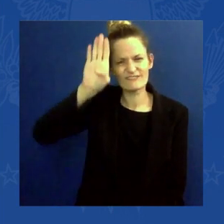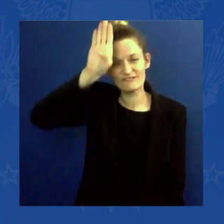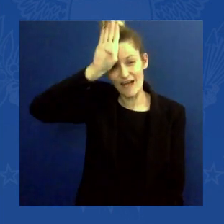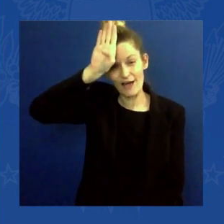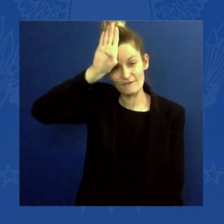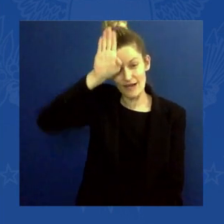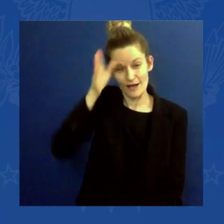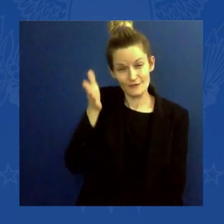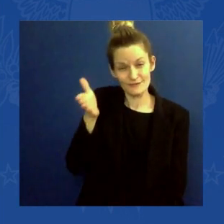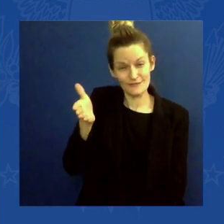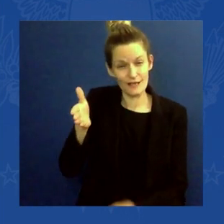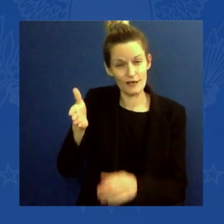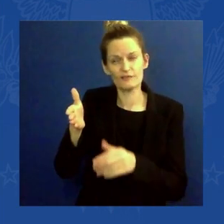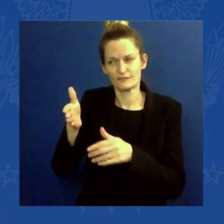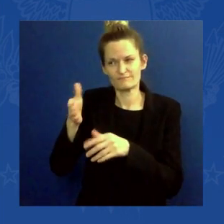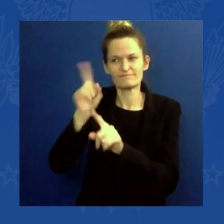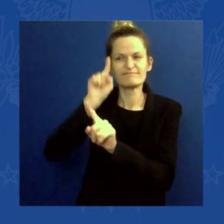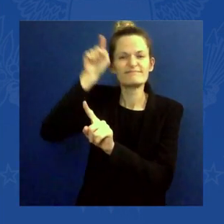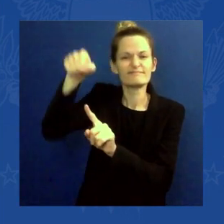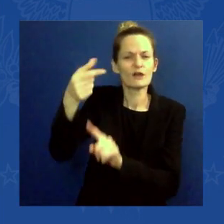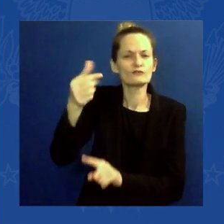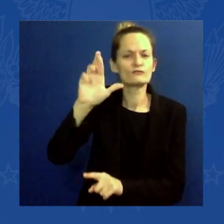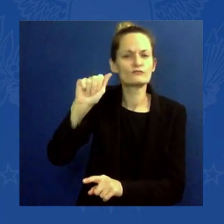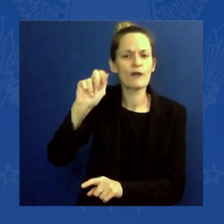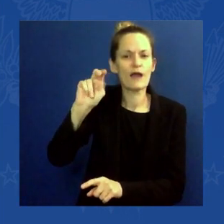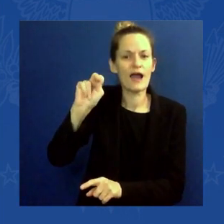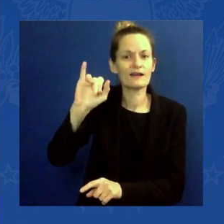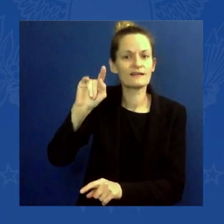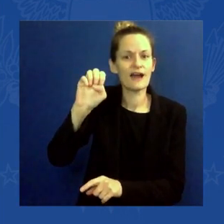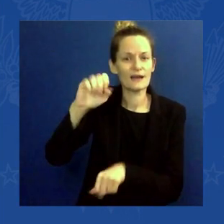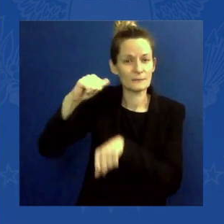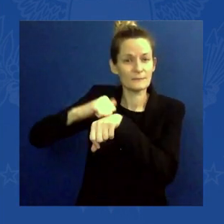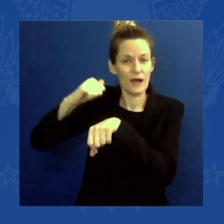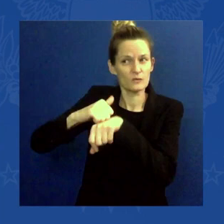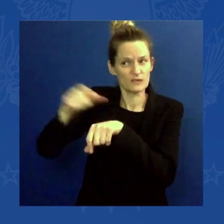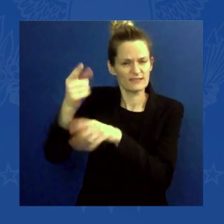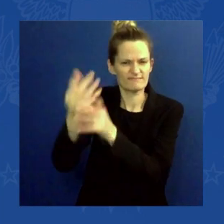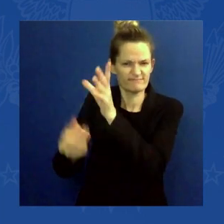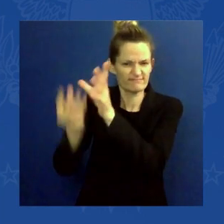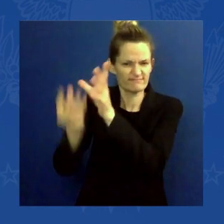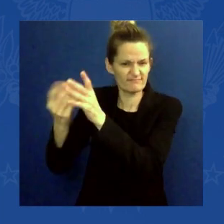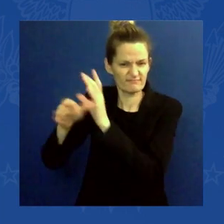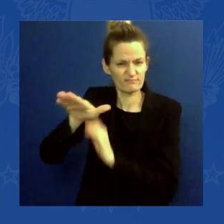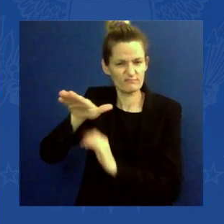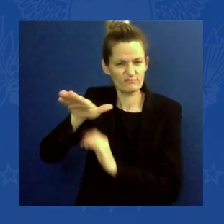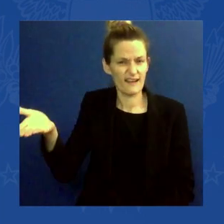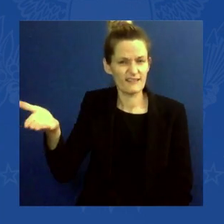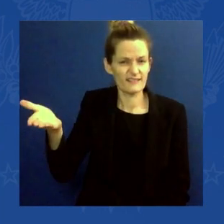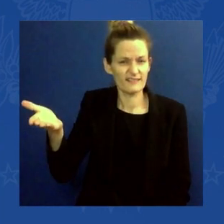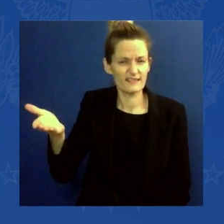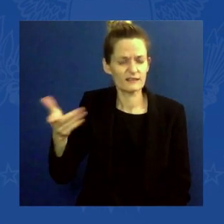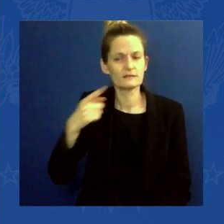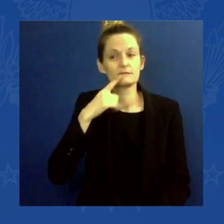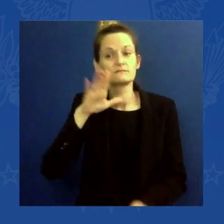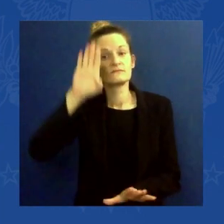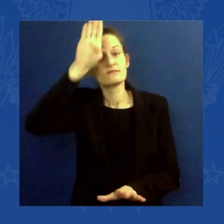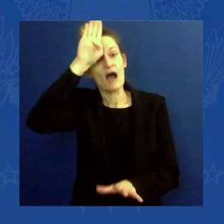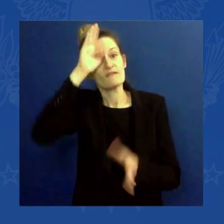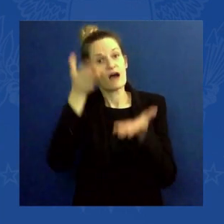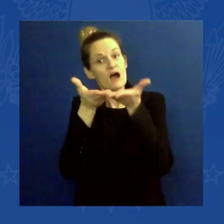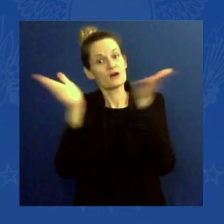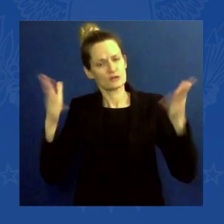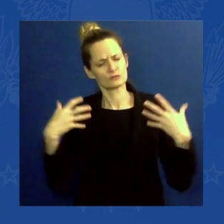unmatched in their bravery. That's why I took the action I did in June to ensure that all federal